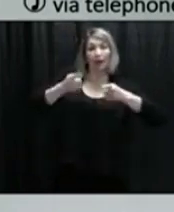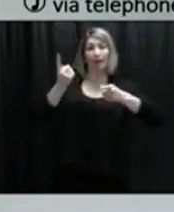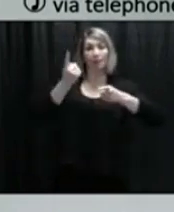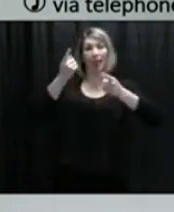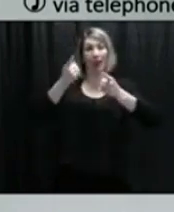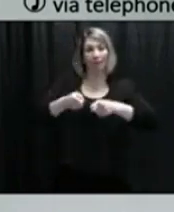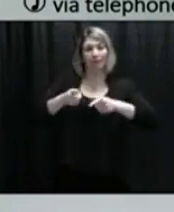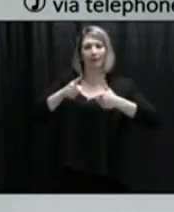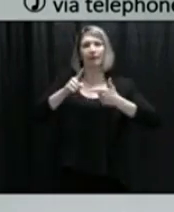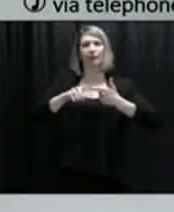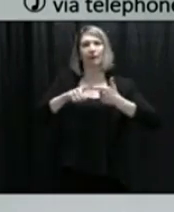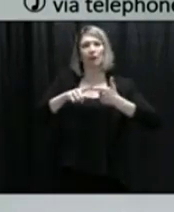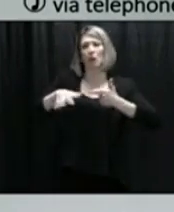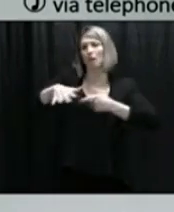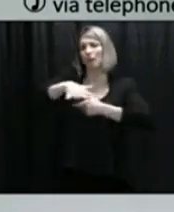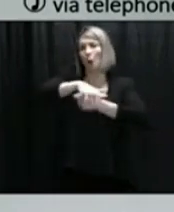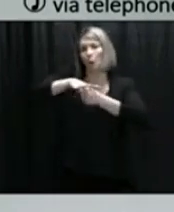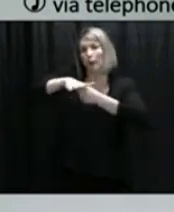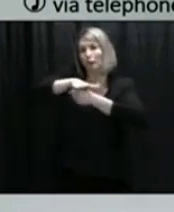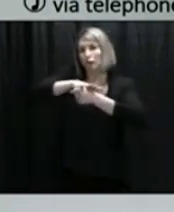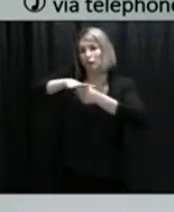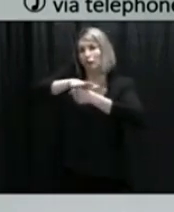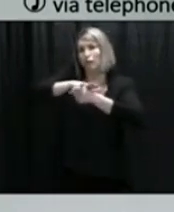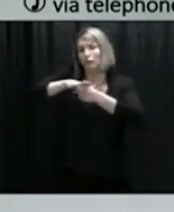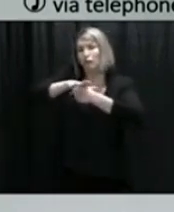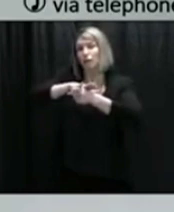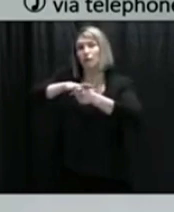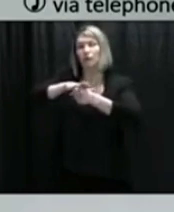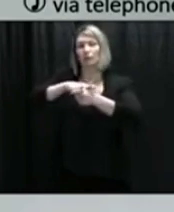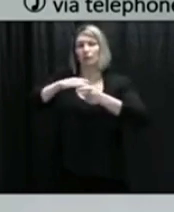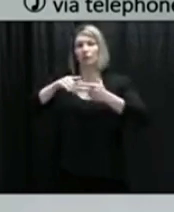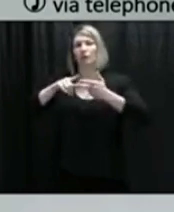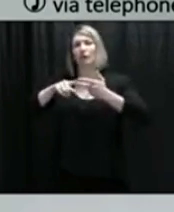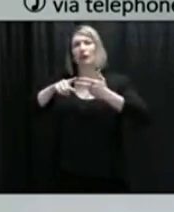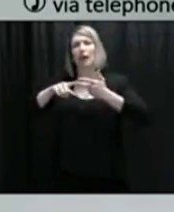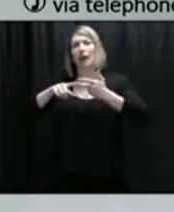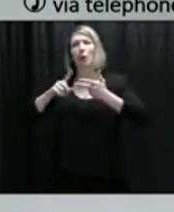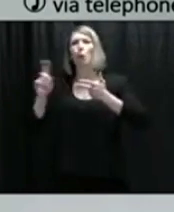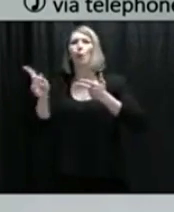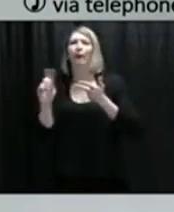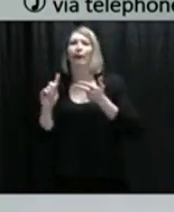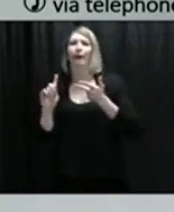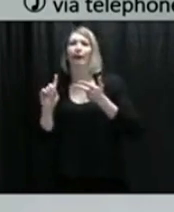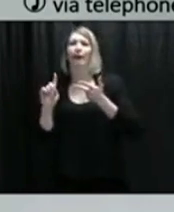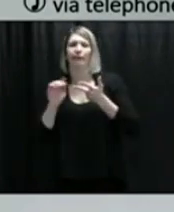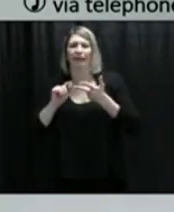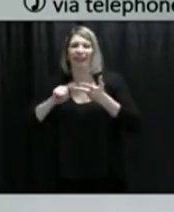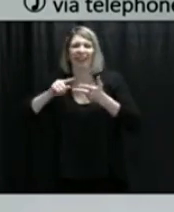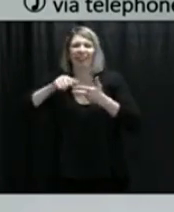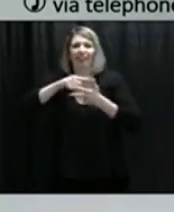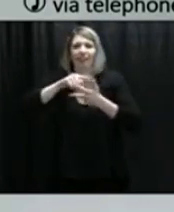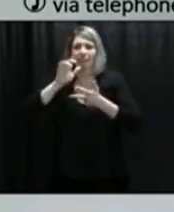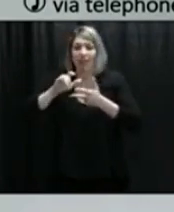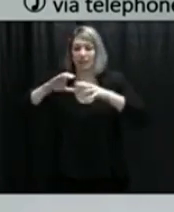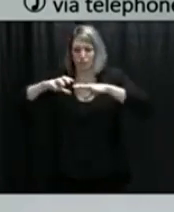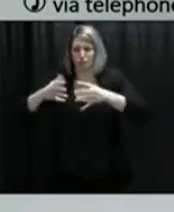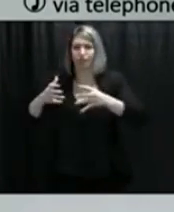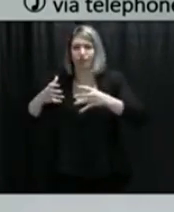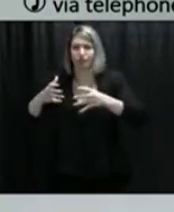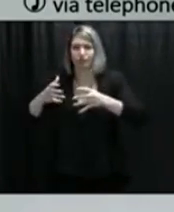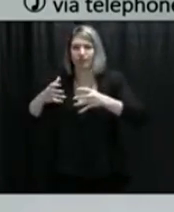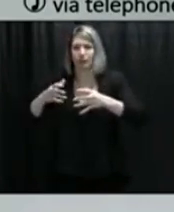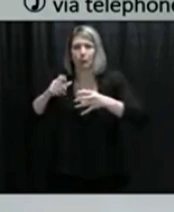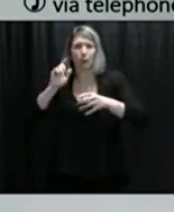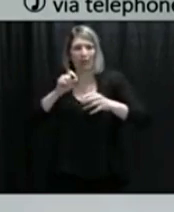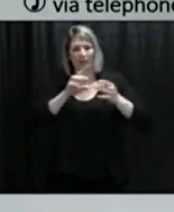and that, you know, when we find cases we can link it back to that cluster. So that's essentially what it is. I